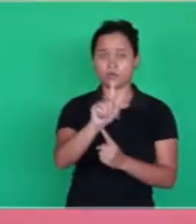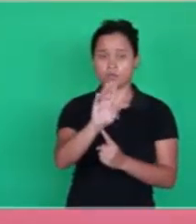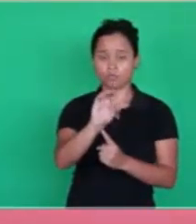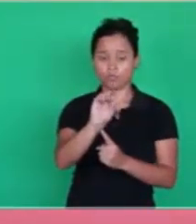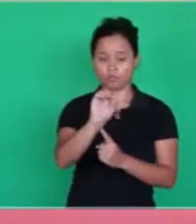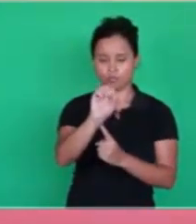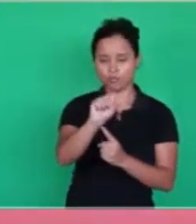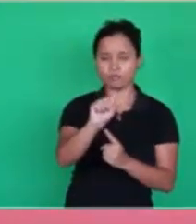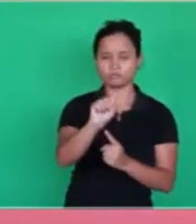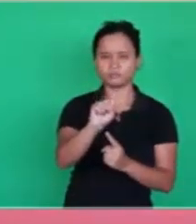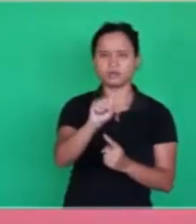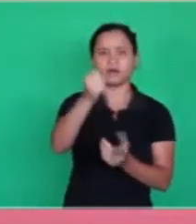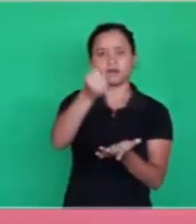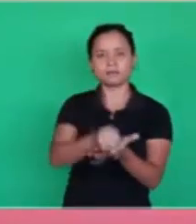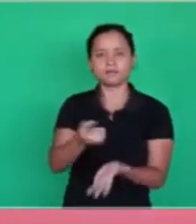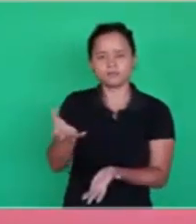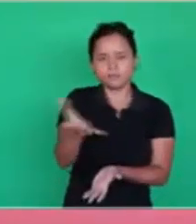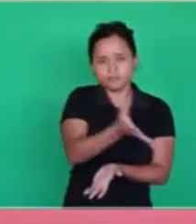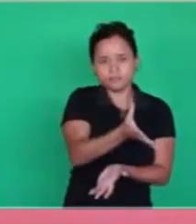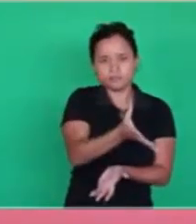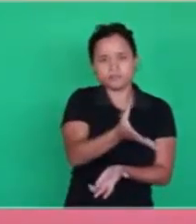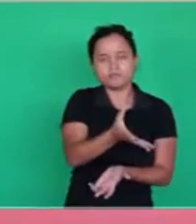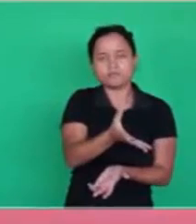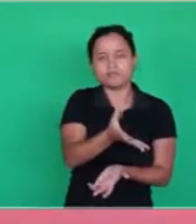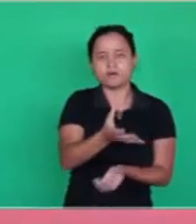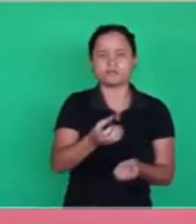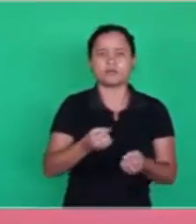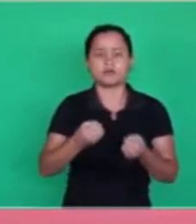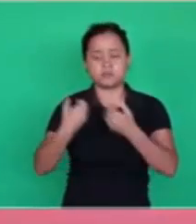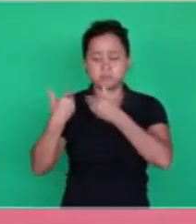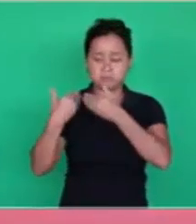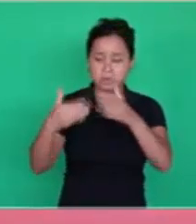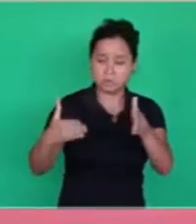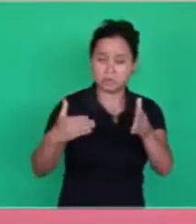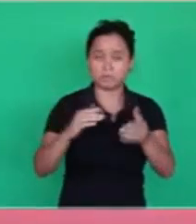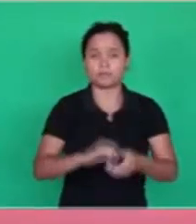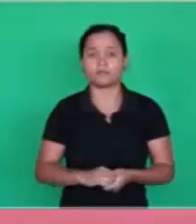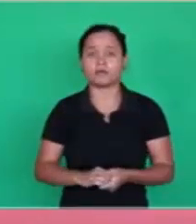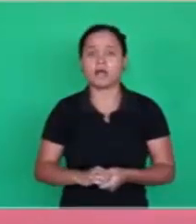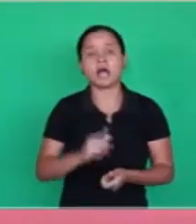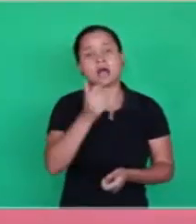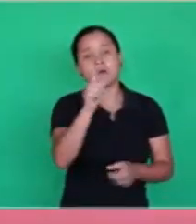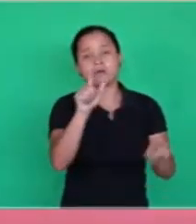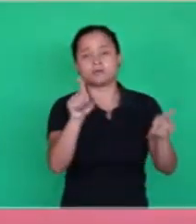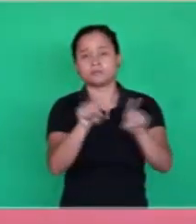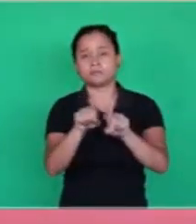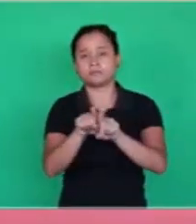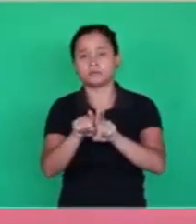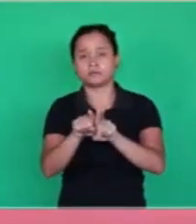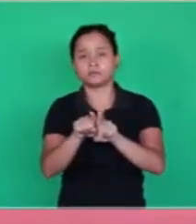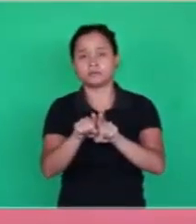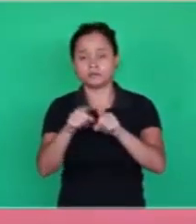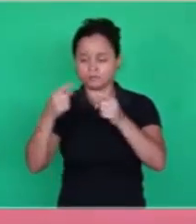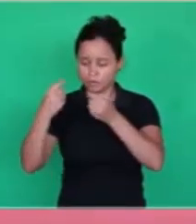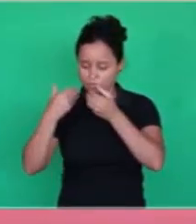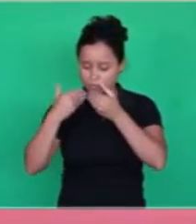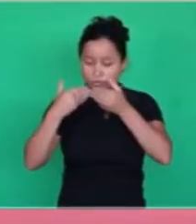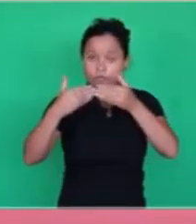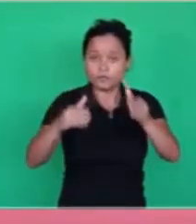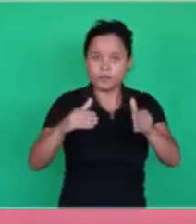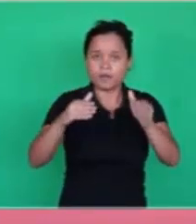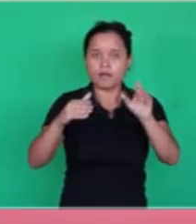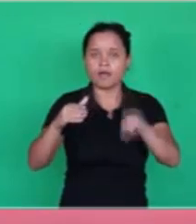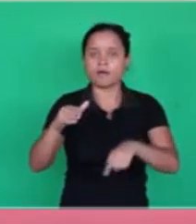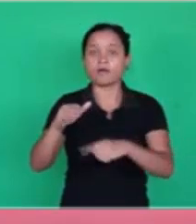Testament. In the Gospel of John, there's another translation that says, In the beginning there was logos.